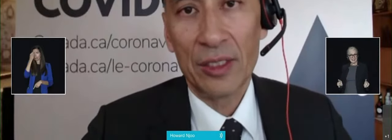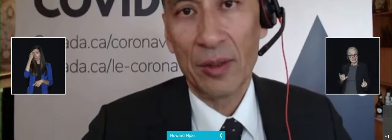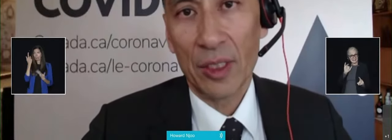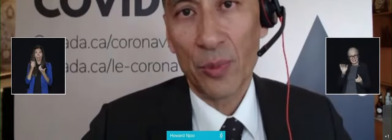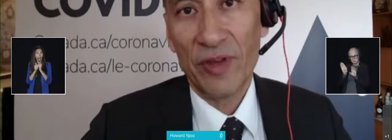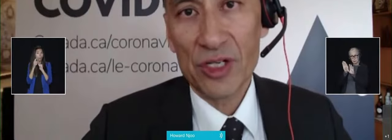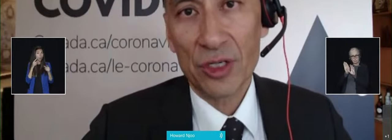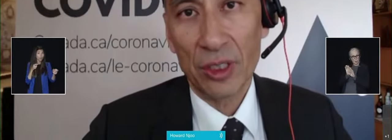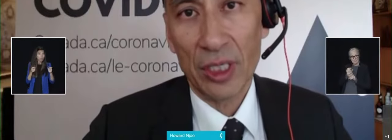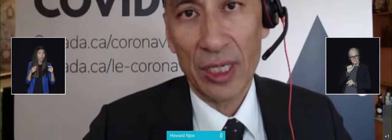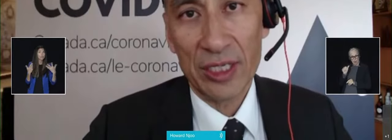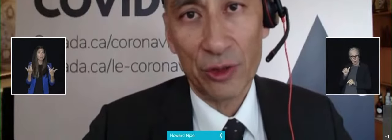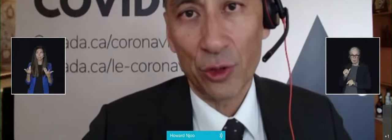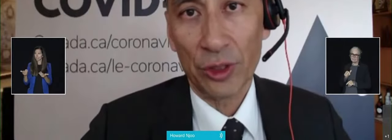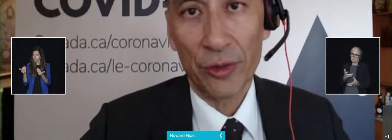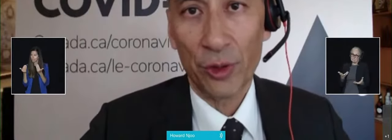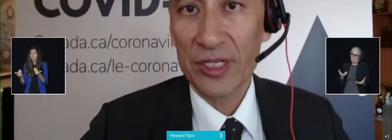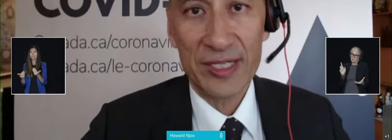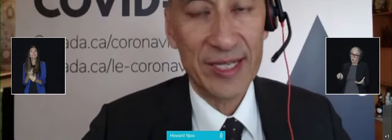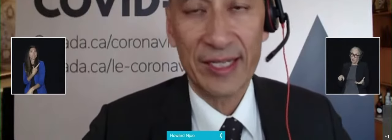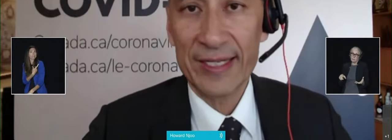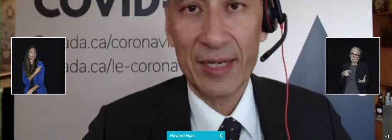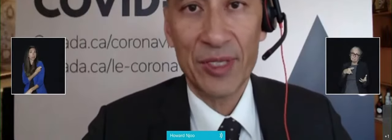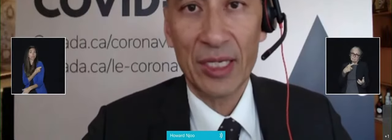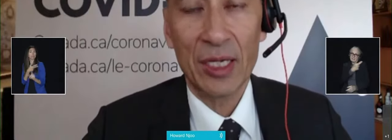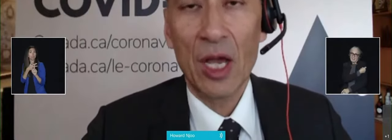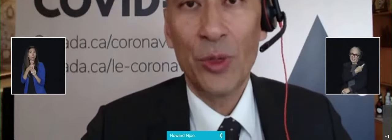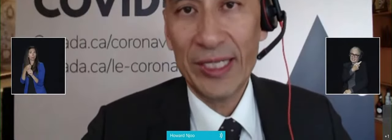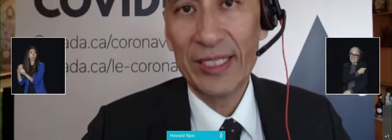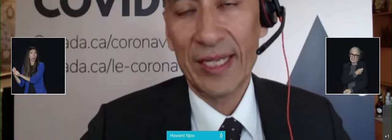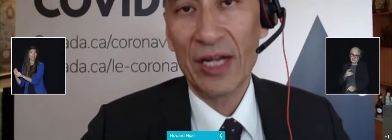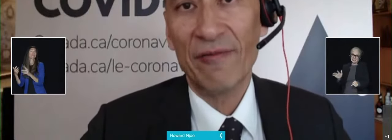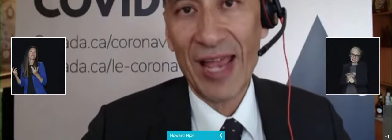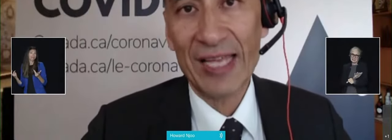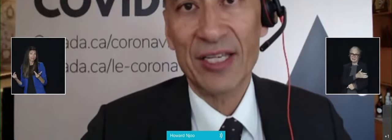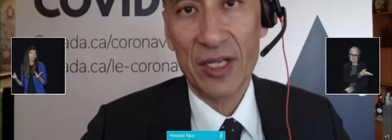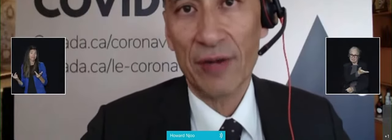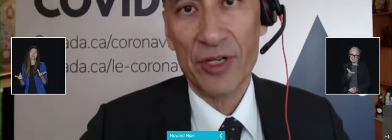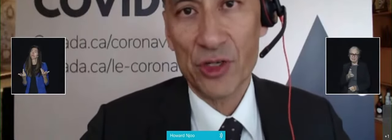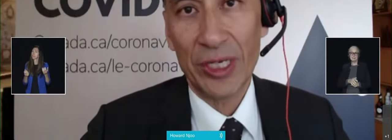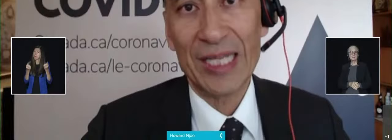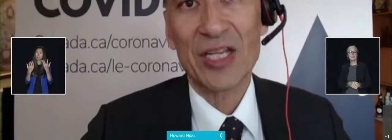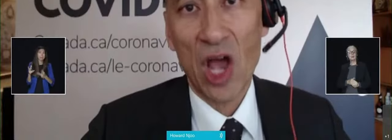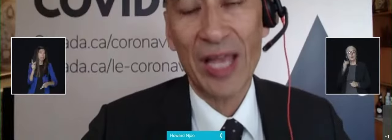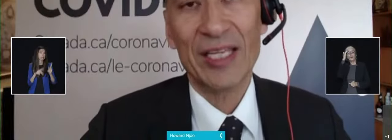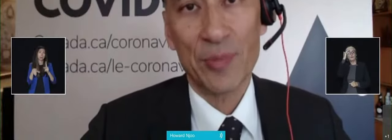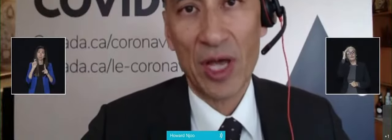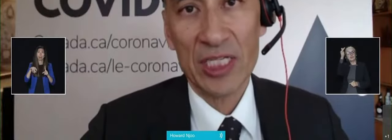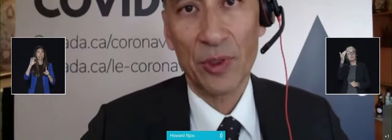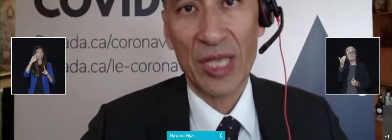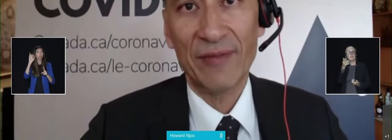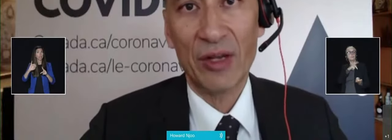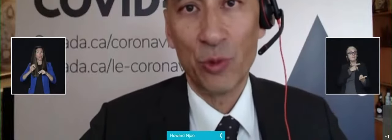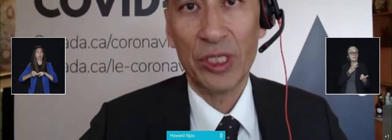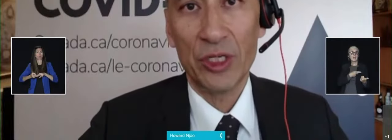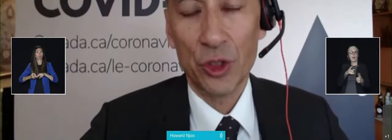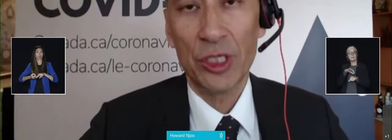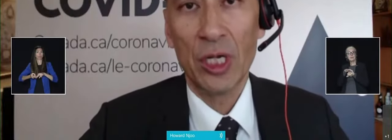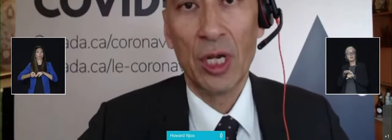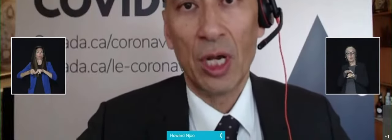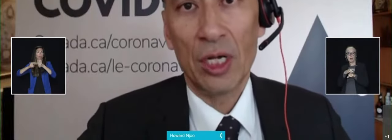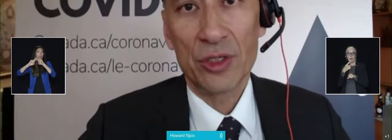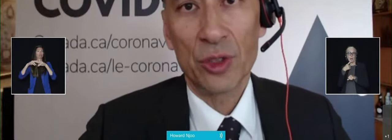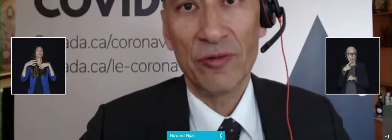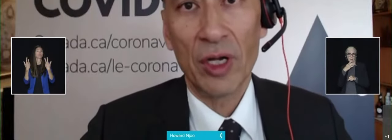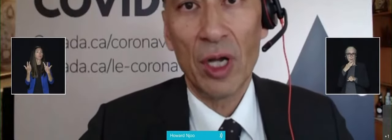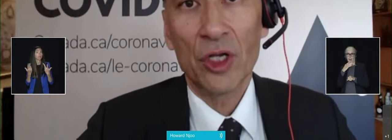the provincial and territorial authorities are saying the same thing. We need to get our vaccine coverage rate as high as possible to have that really